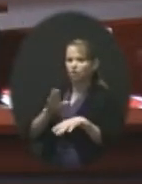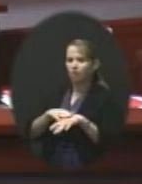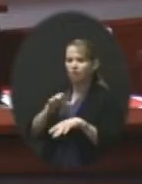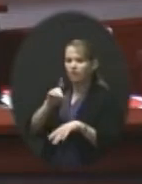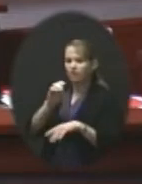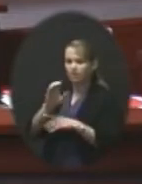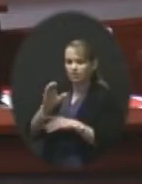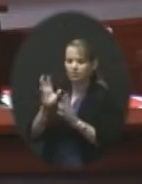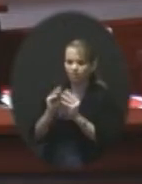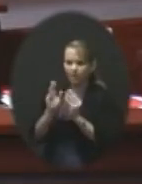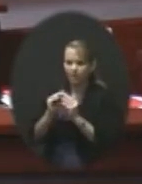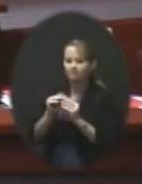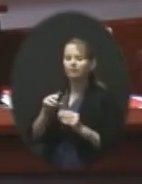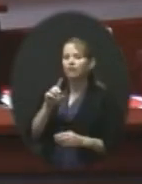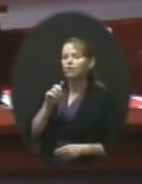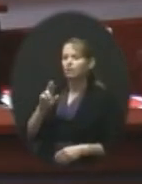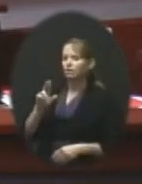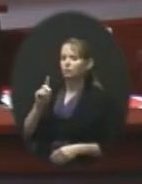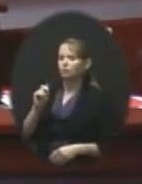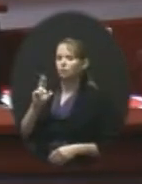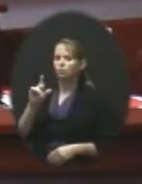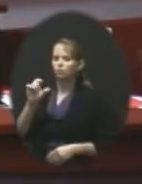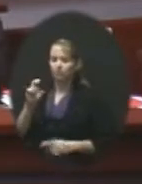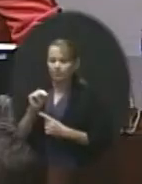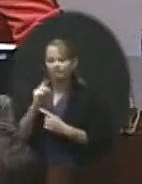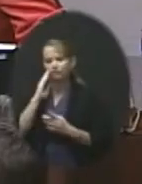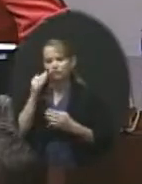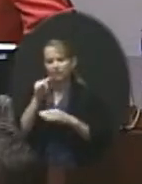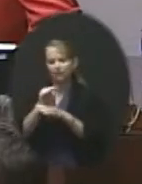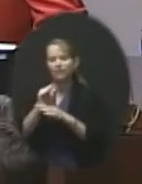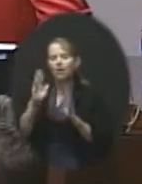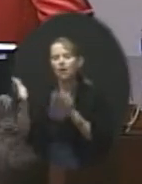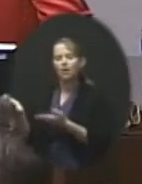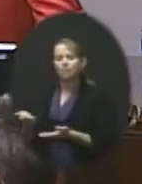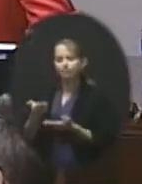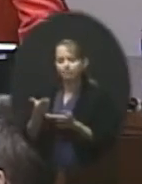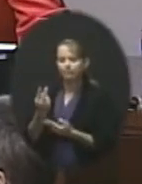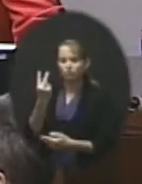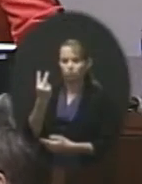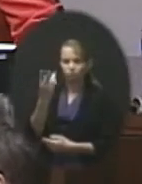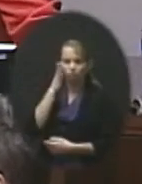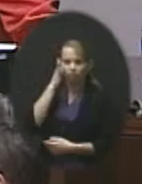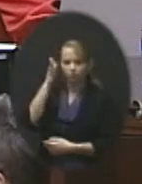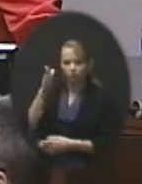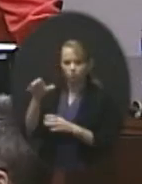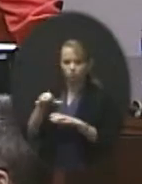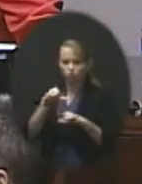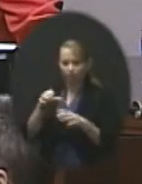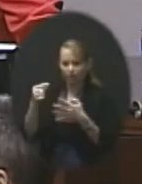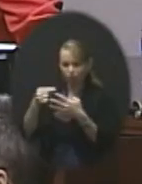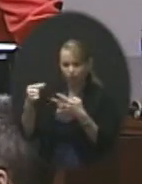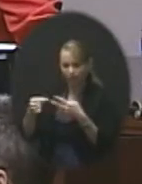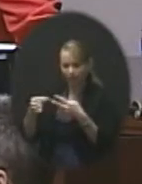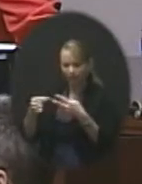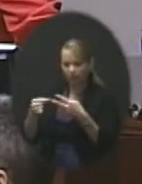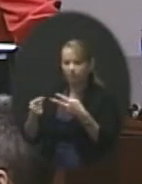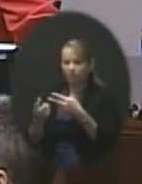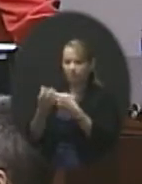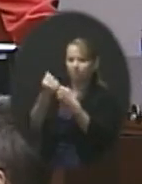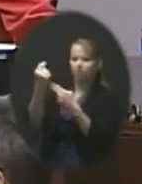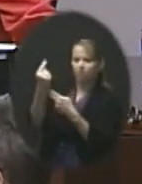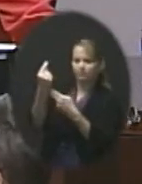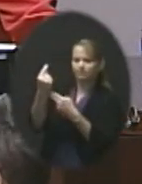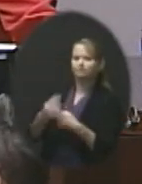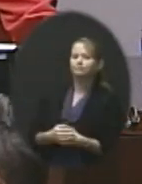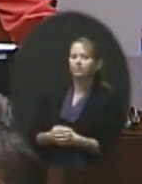Good evening again. I bring to you, as Dr. Erie mentioned, actually kind of two future action items combined in one. The first